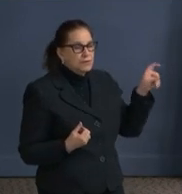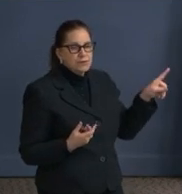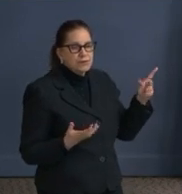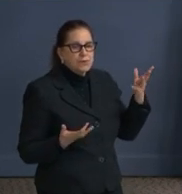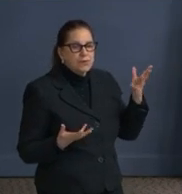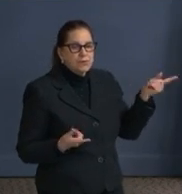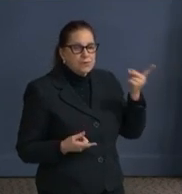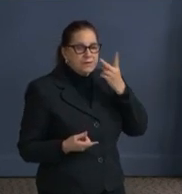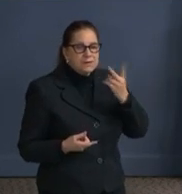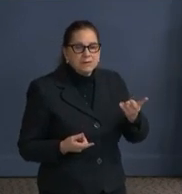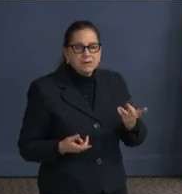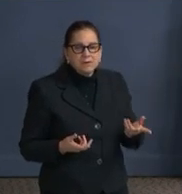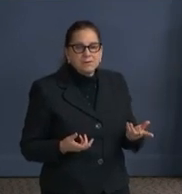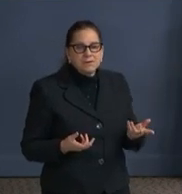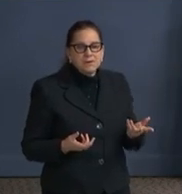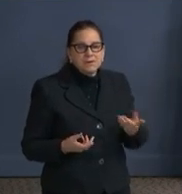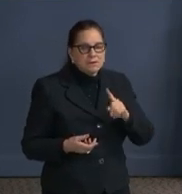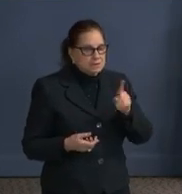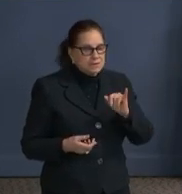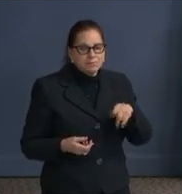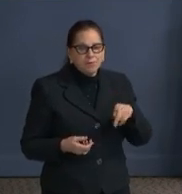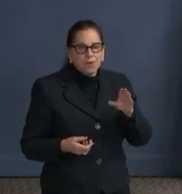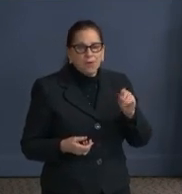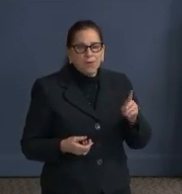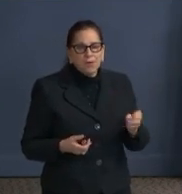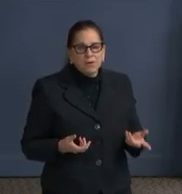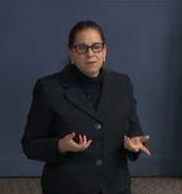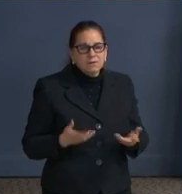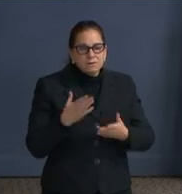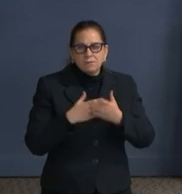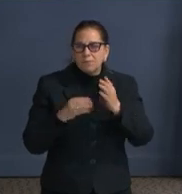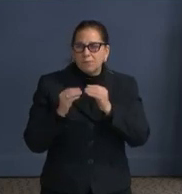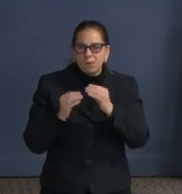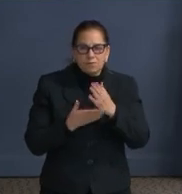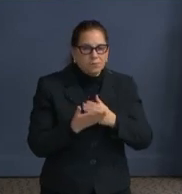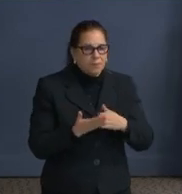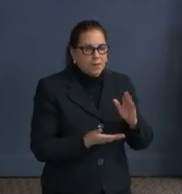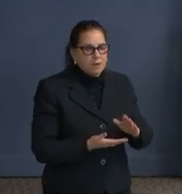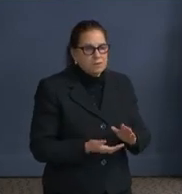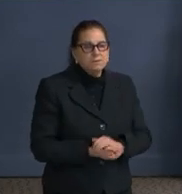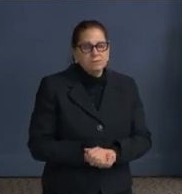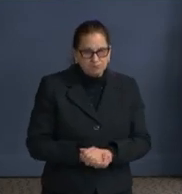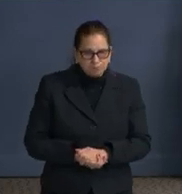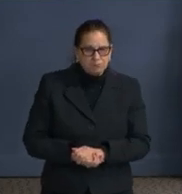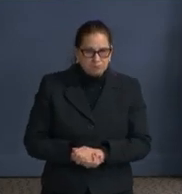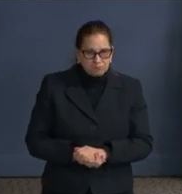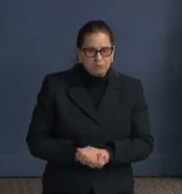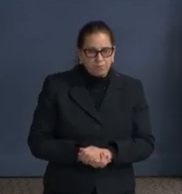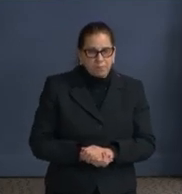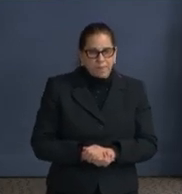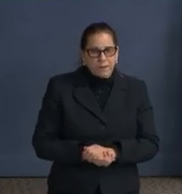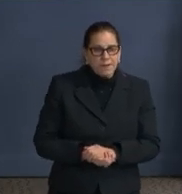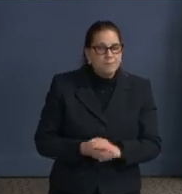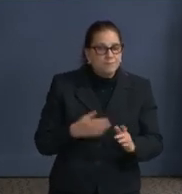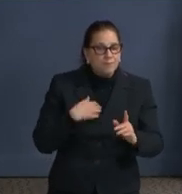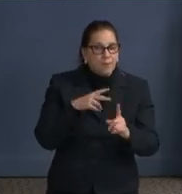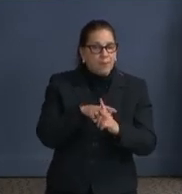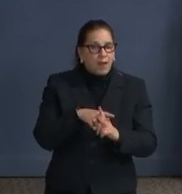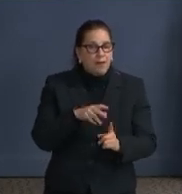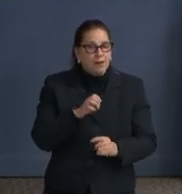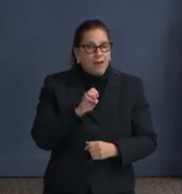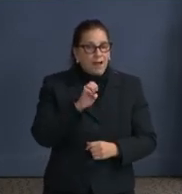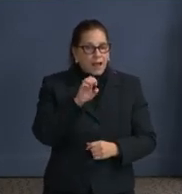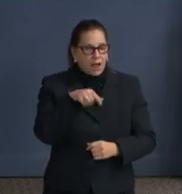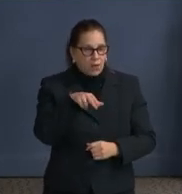Sure. On the zip code. Sure. So when we first began applying the current equity model that we have in place, which can be